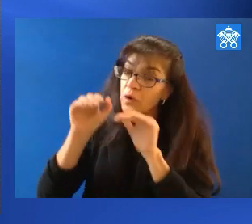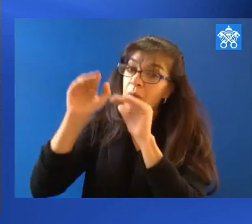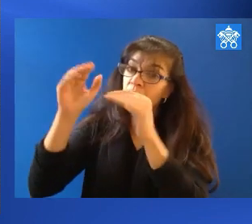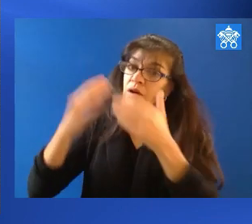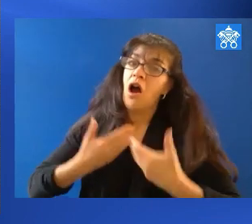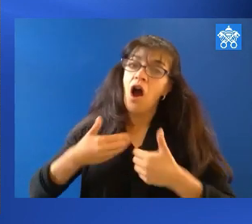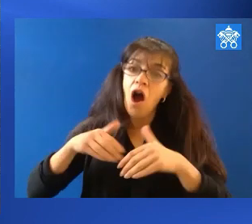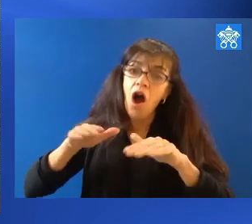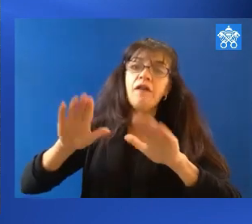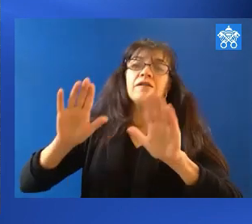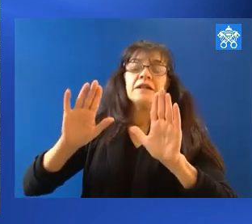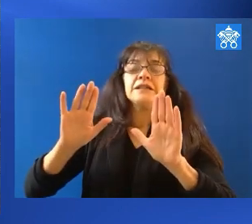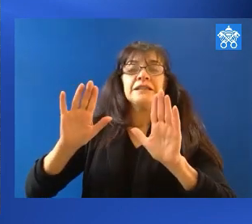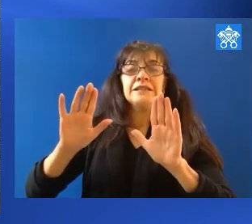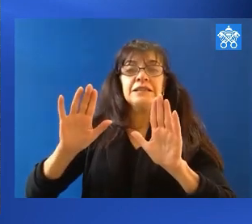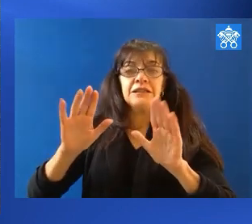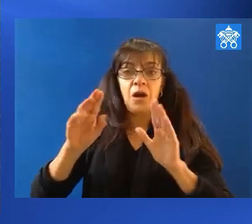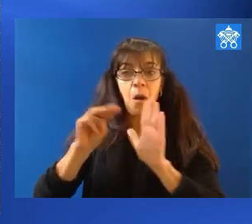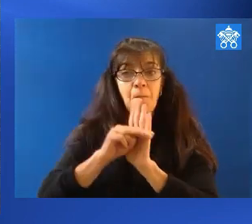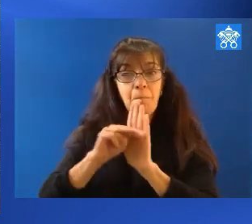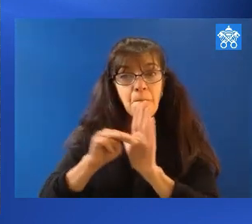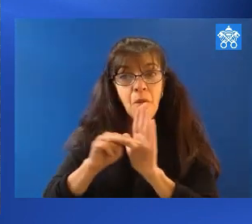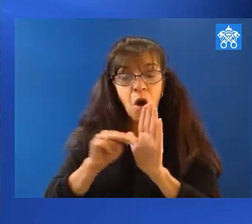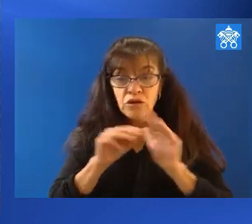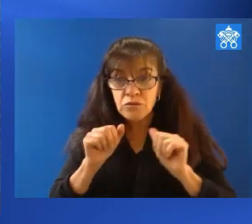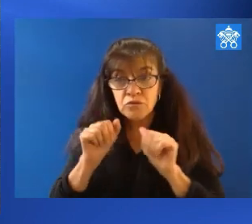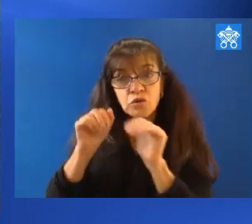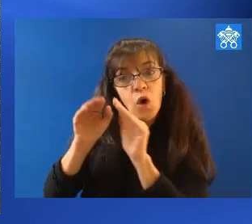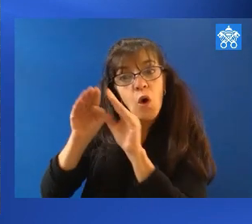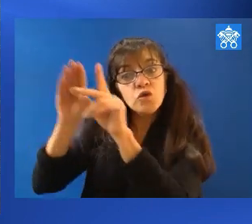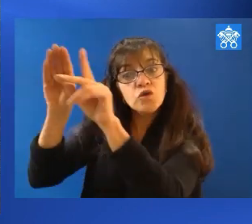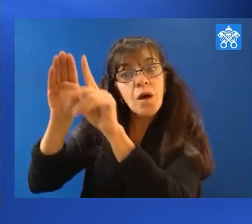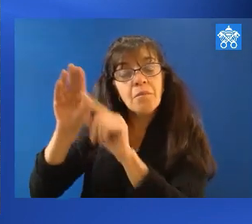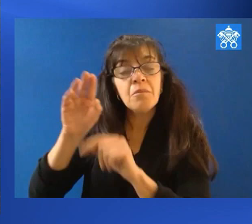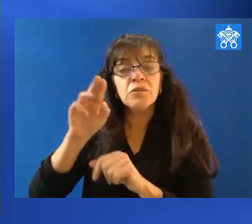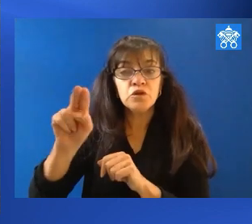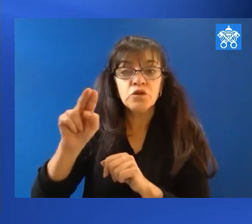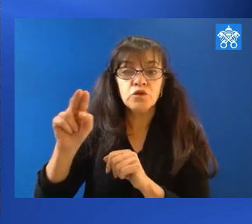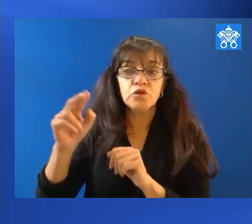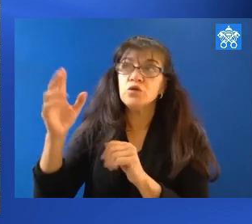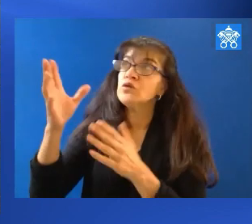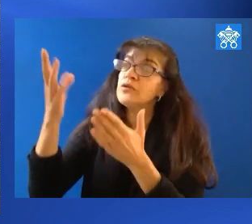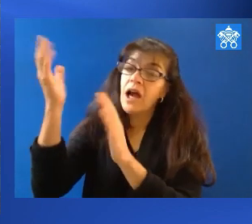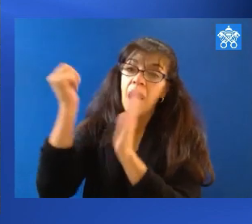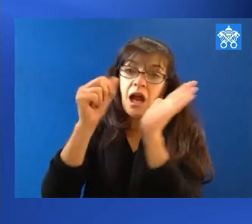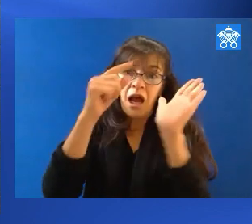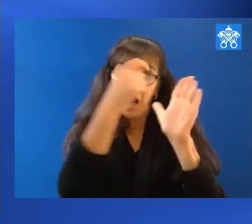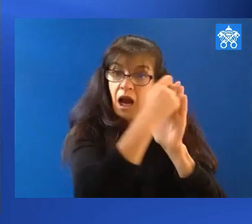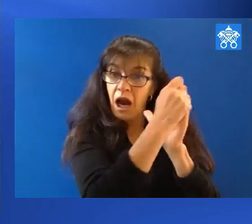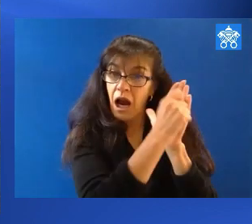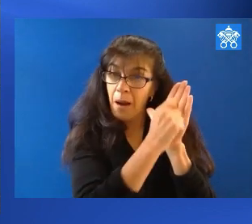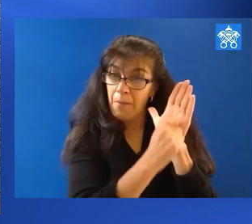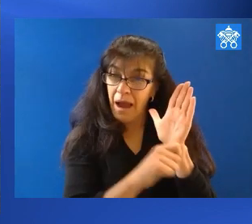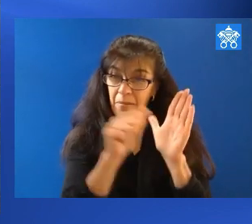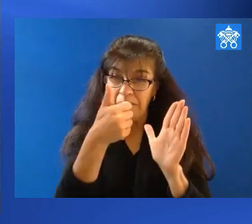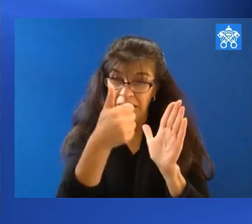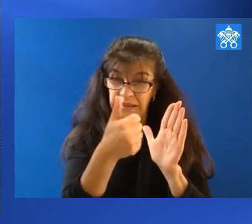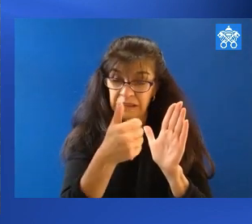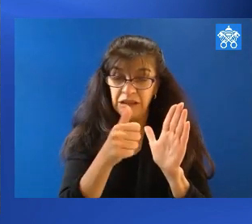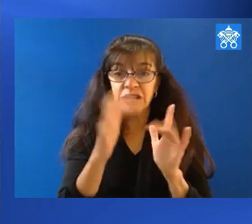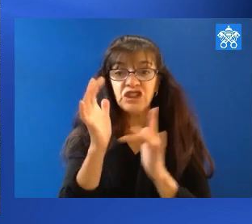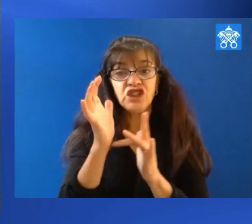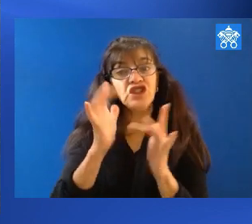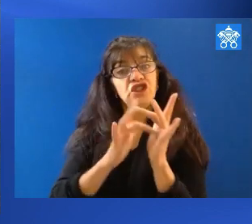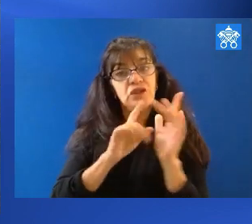to offer the sacrifice. Moses goes up to Mount Sinai to receive the commandments. Jesus goes up the mountain